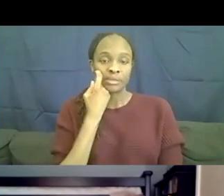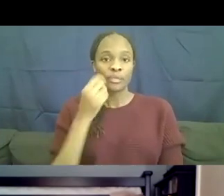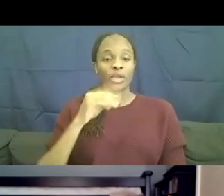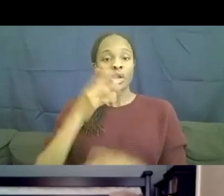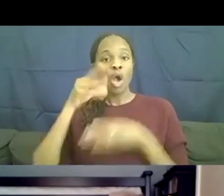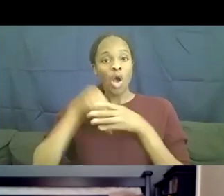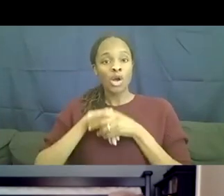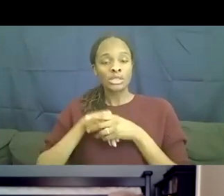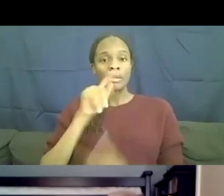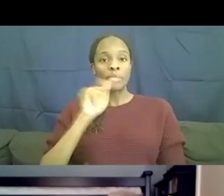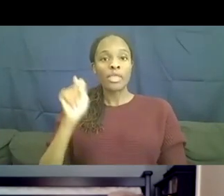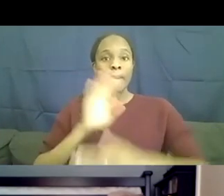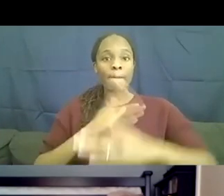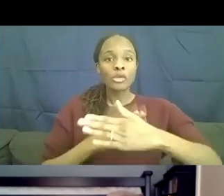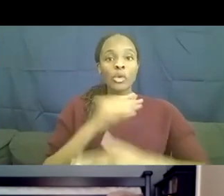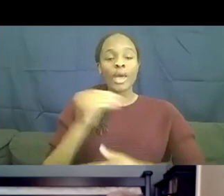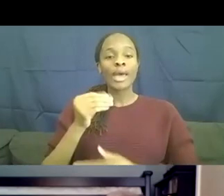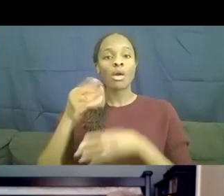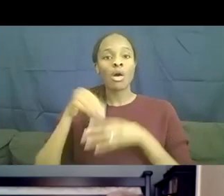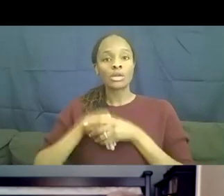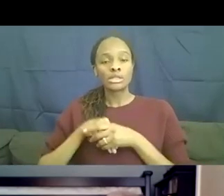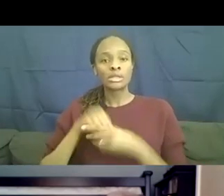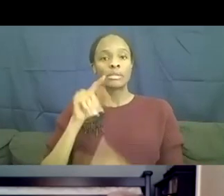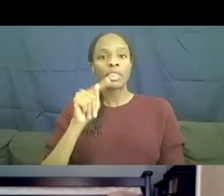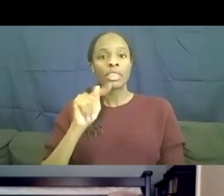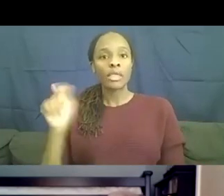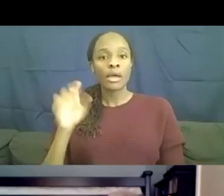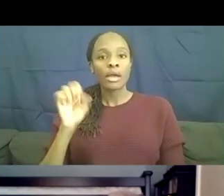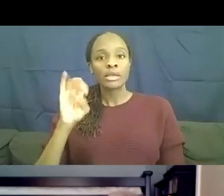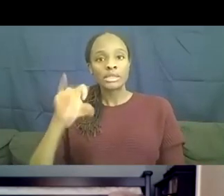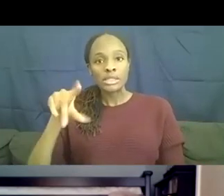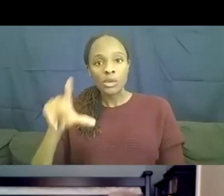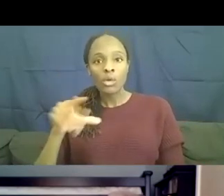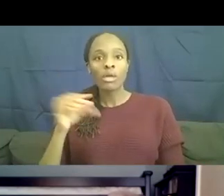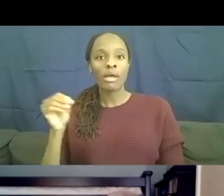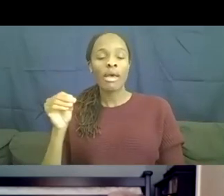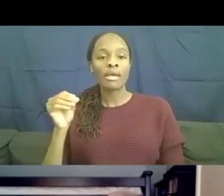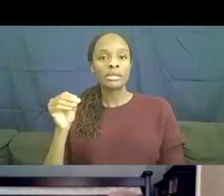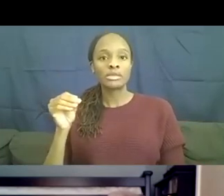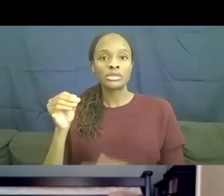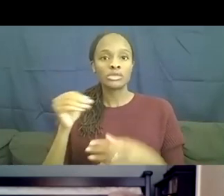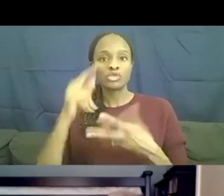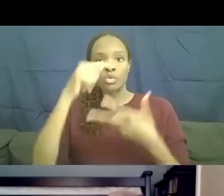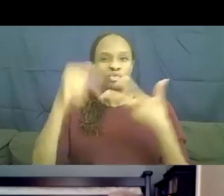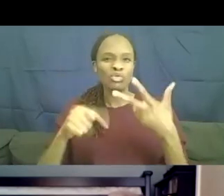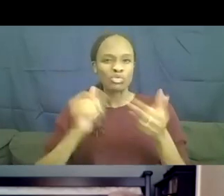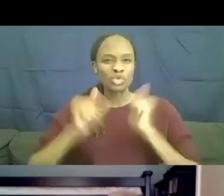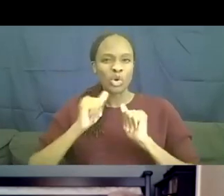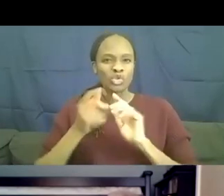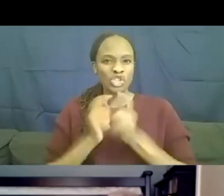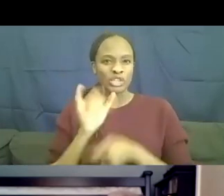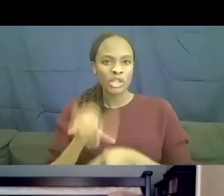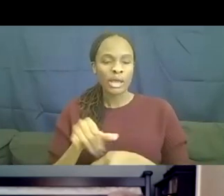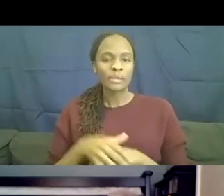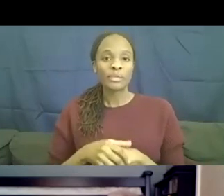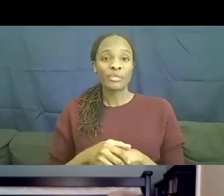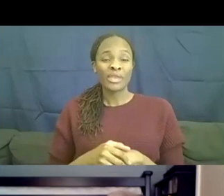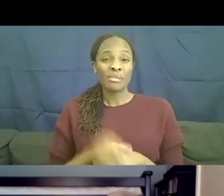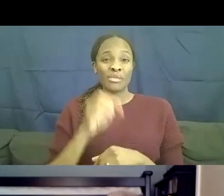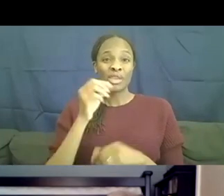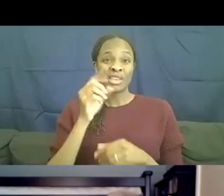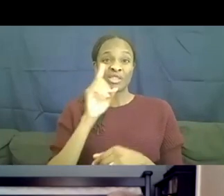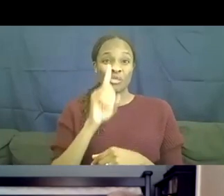the musical and autism sequel as well as Born This Way really have helped change that and pave that way. Um, fully one in five people have a